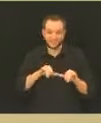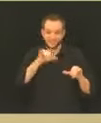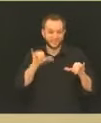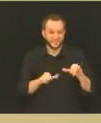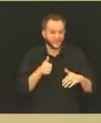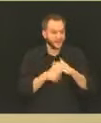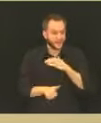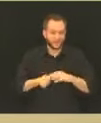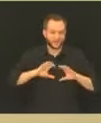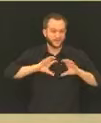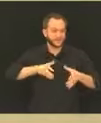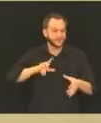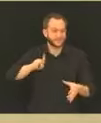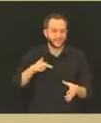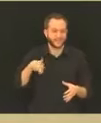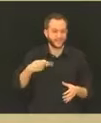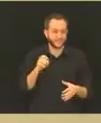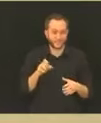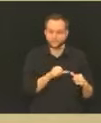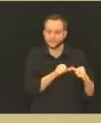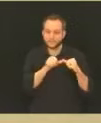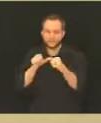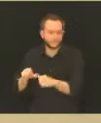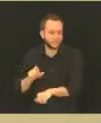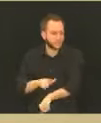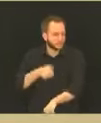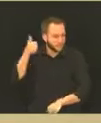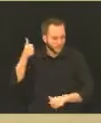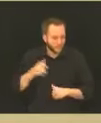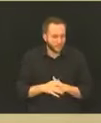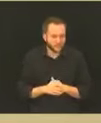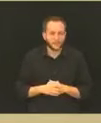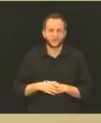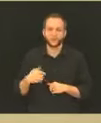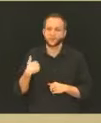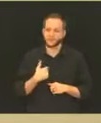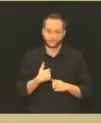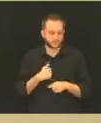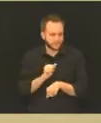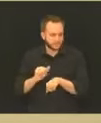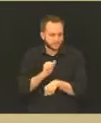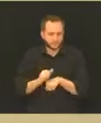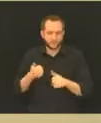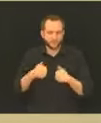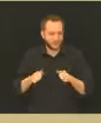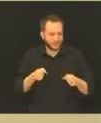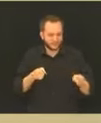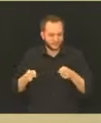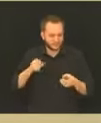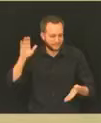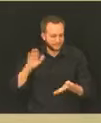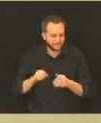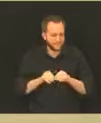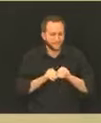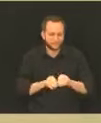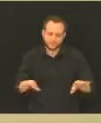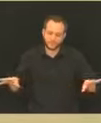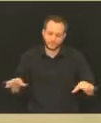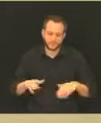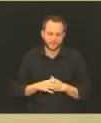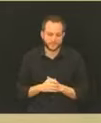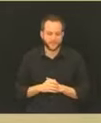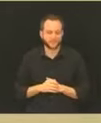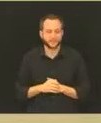overall premise here is to give us time, spread it out into manageable chunks, so that